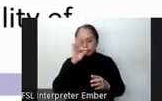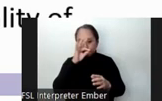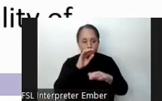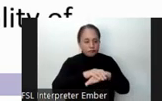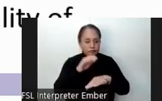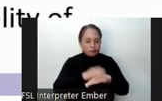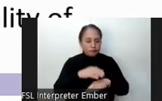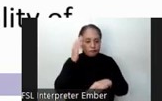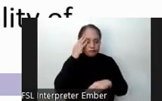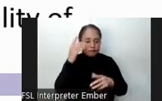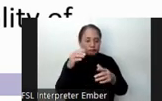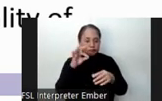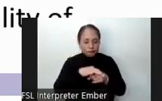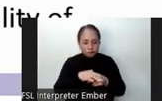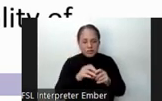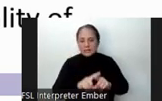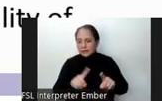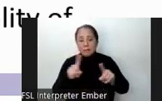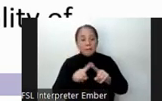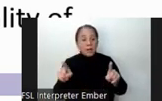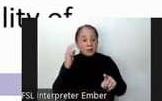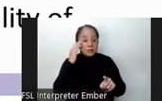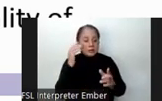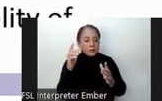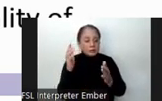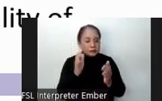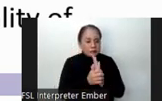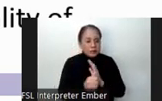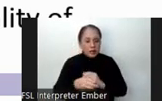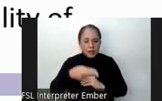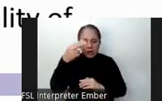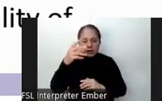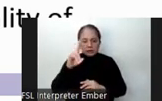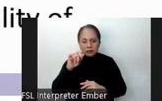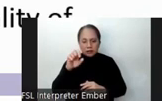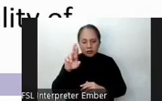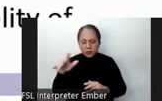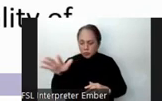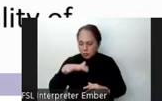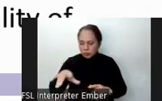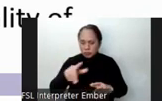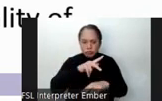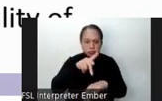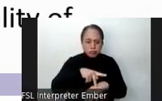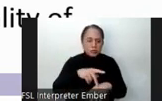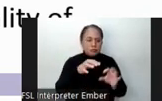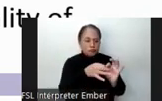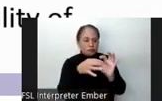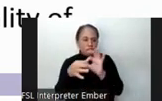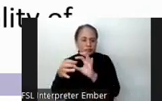literacy development differ, but literacy subskills show a high degree of cross-language interdependence.